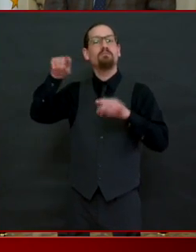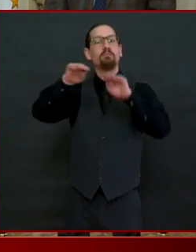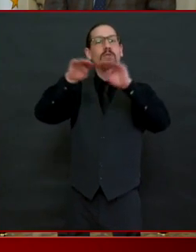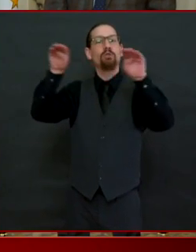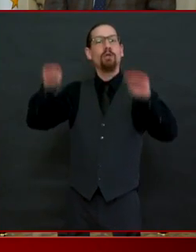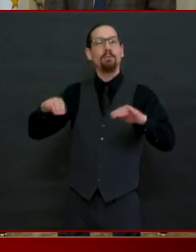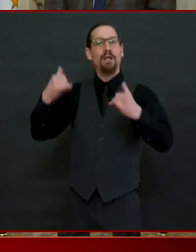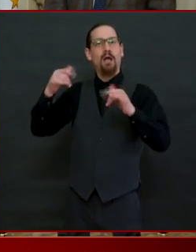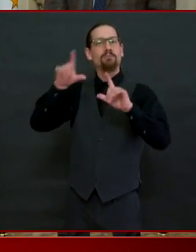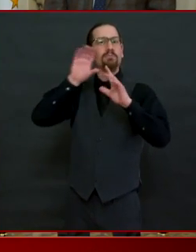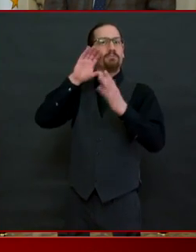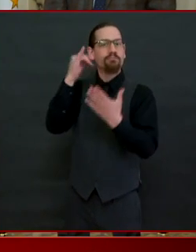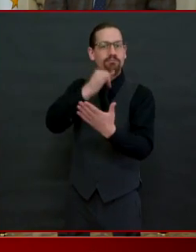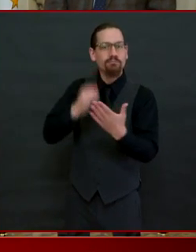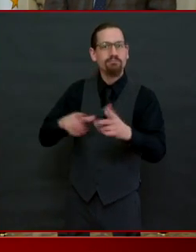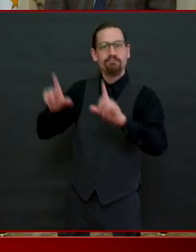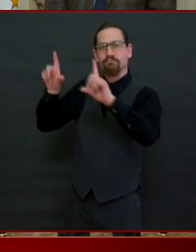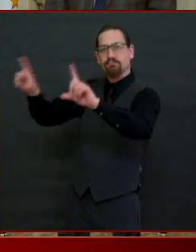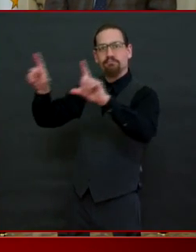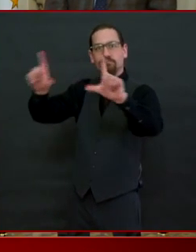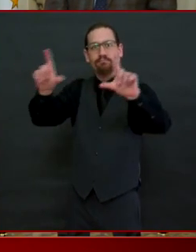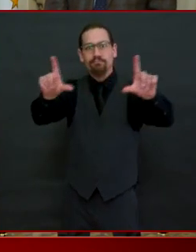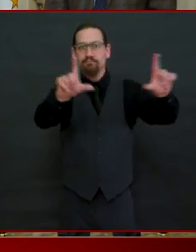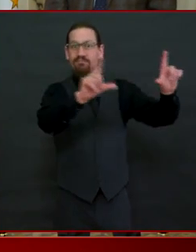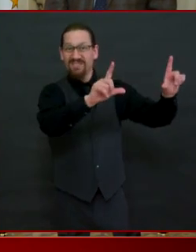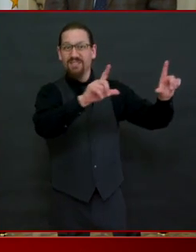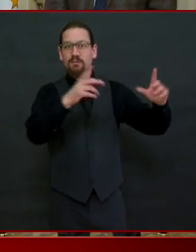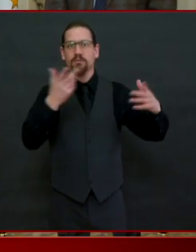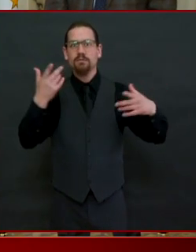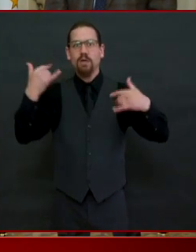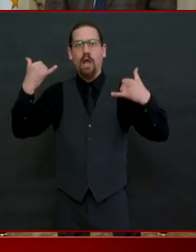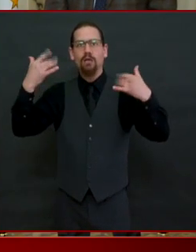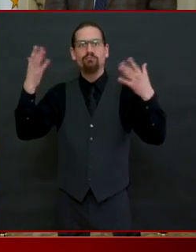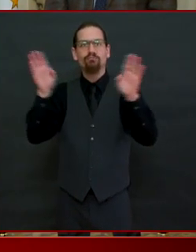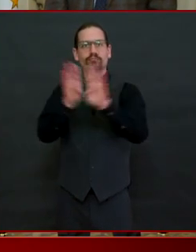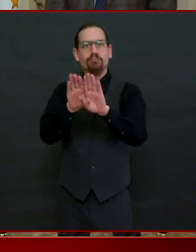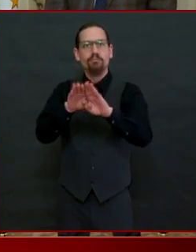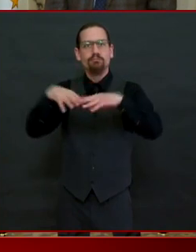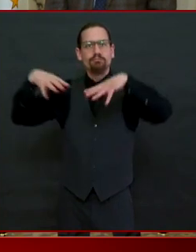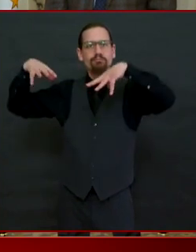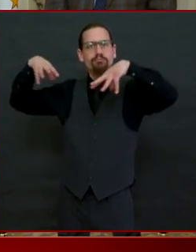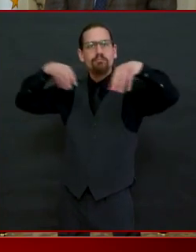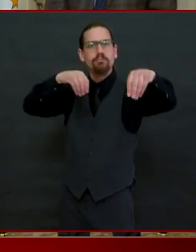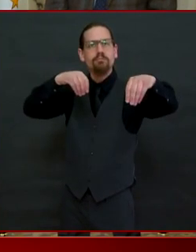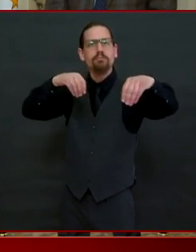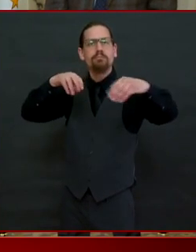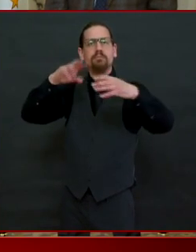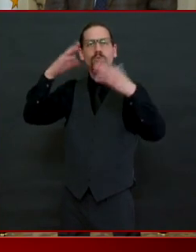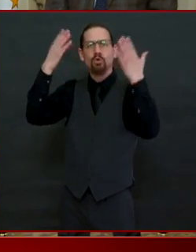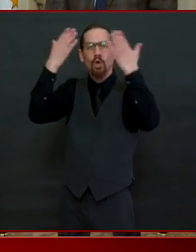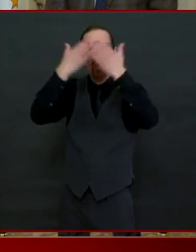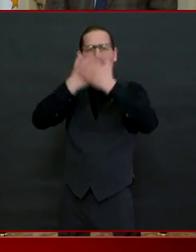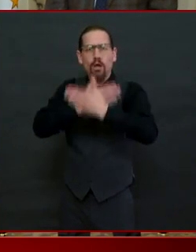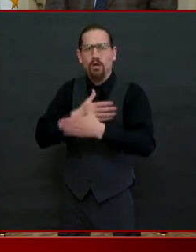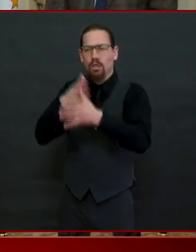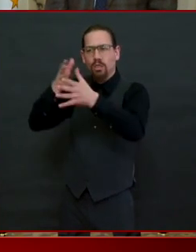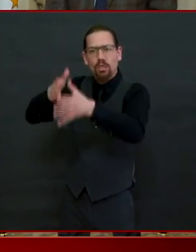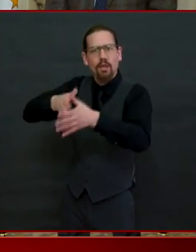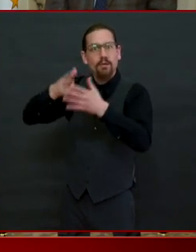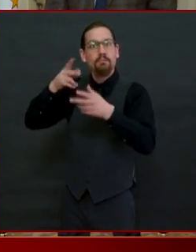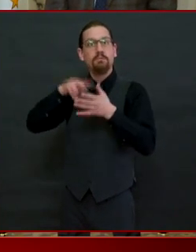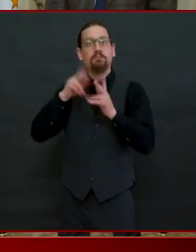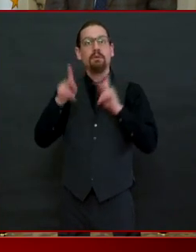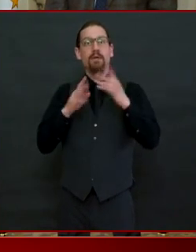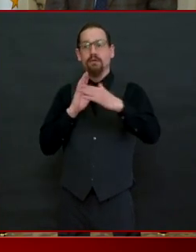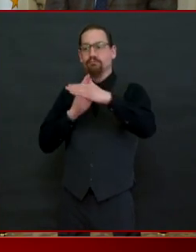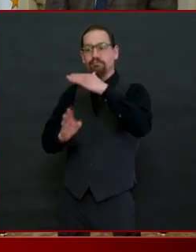if you're trying to make a living as an artist it's it's incredibly hard if not impossible and it's another part of the terrible reality